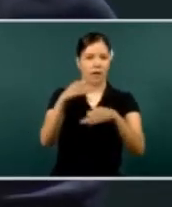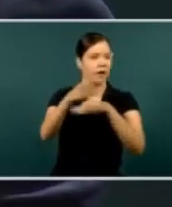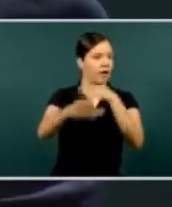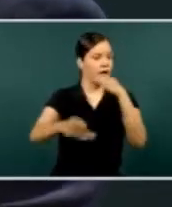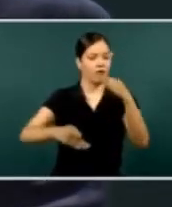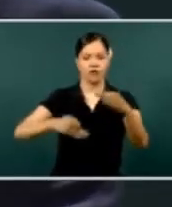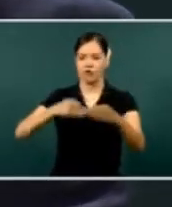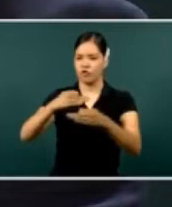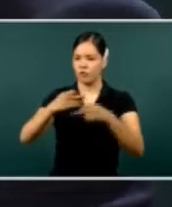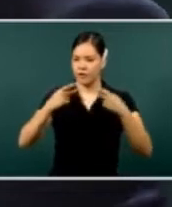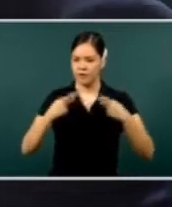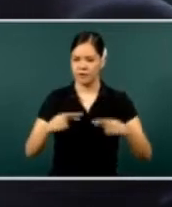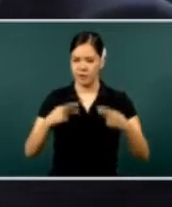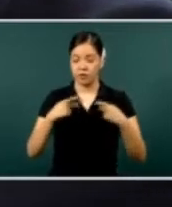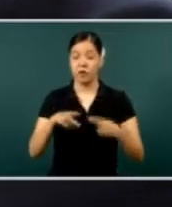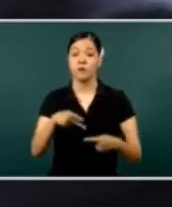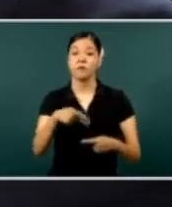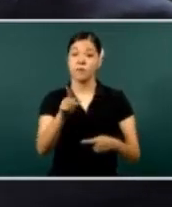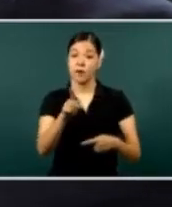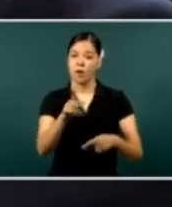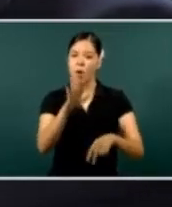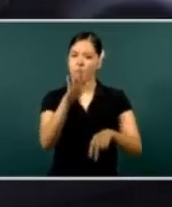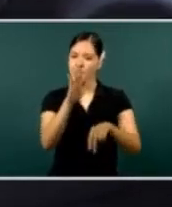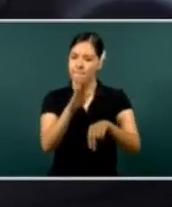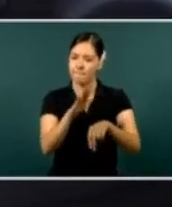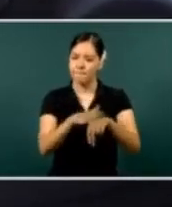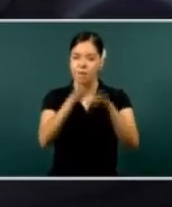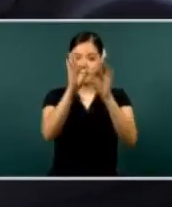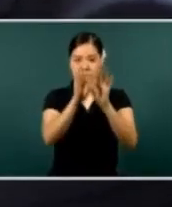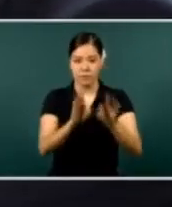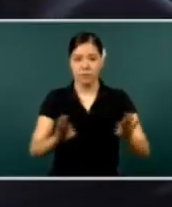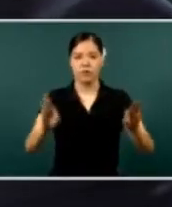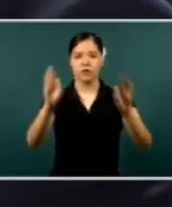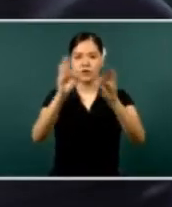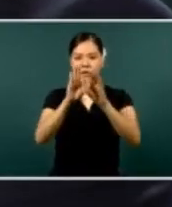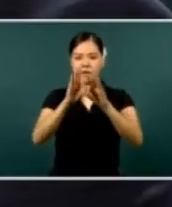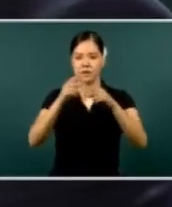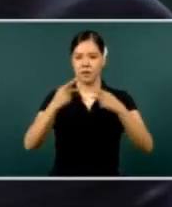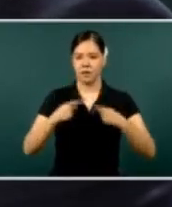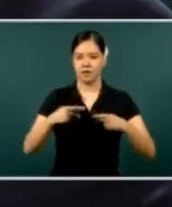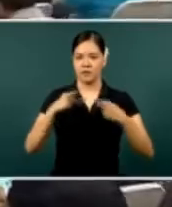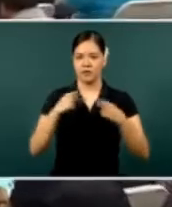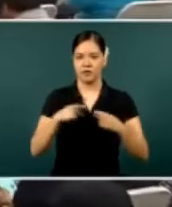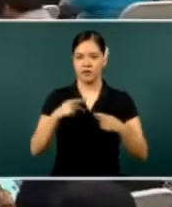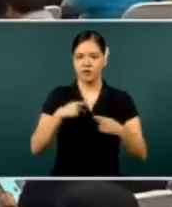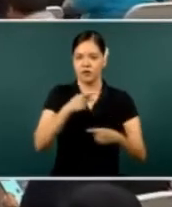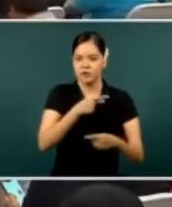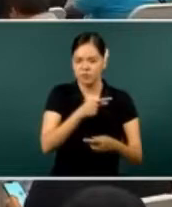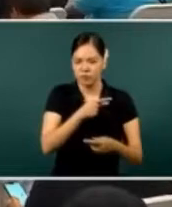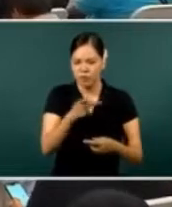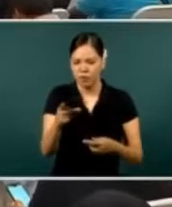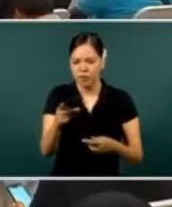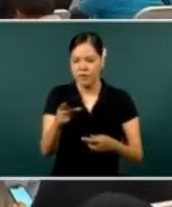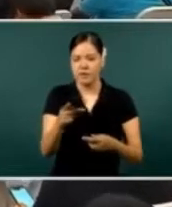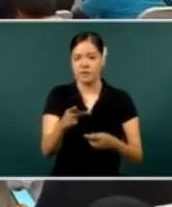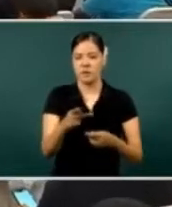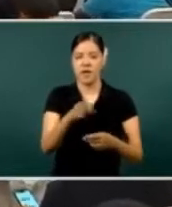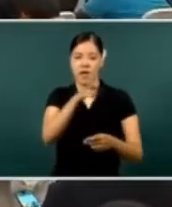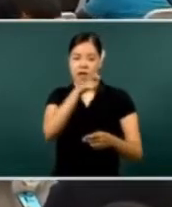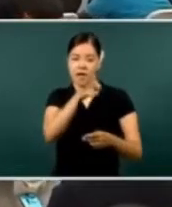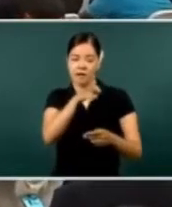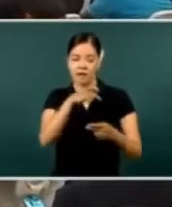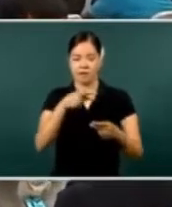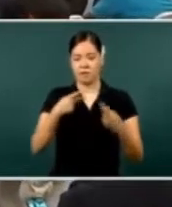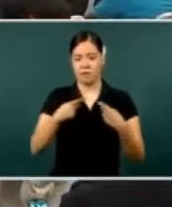all, but to give preference to those that are humble, give